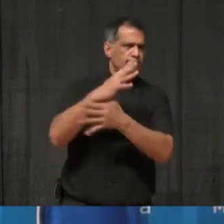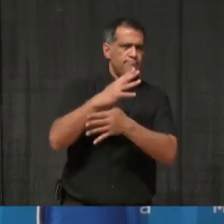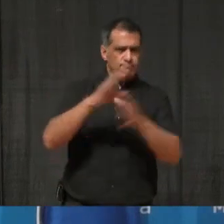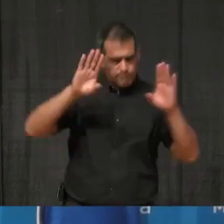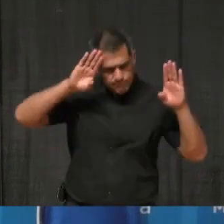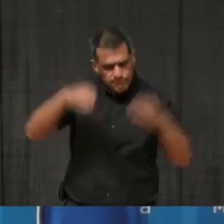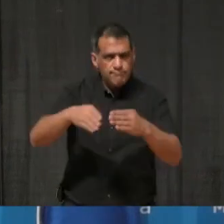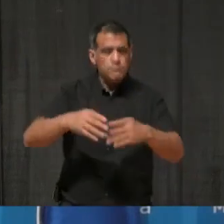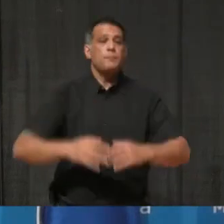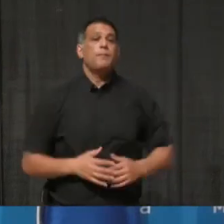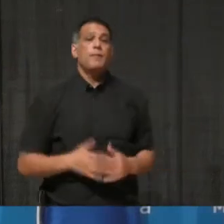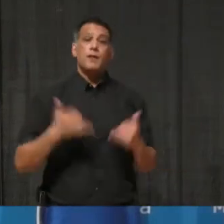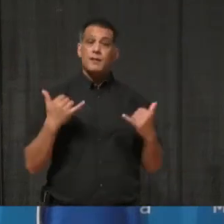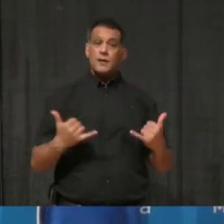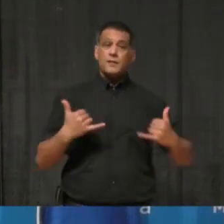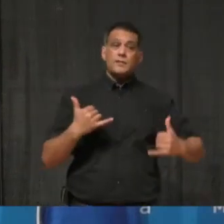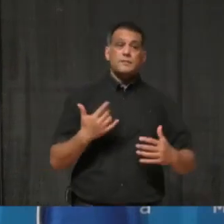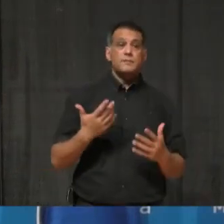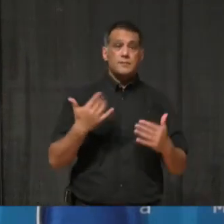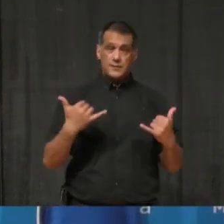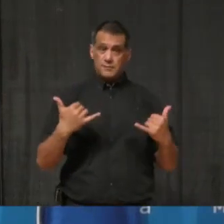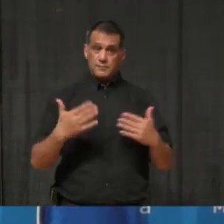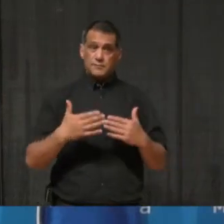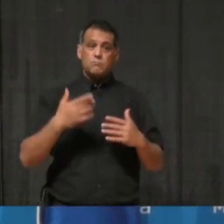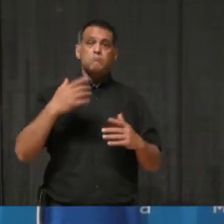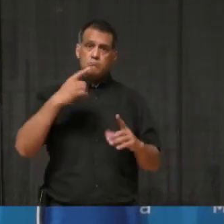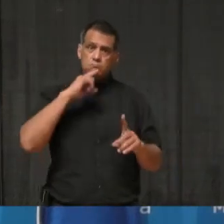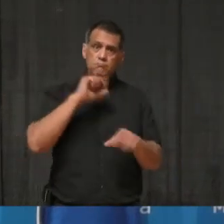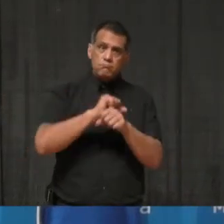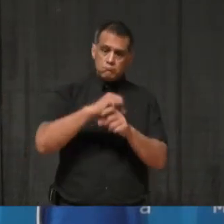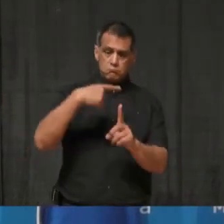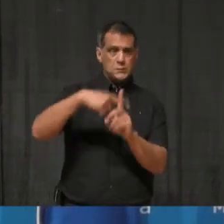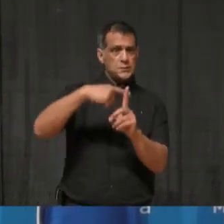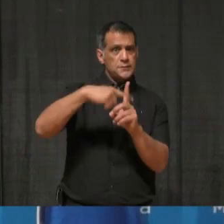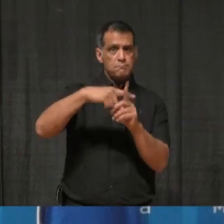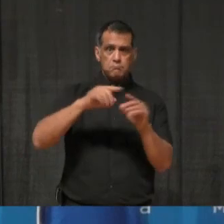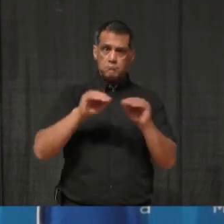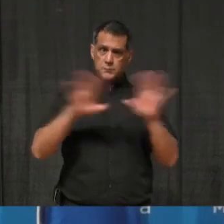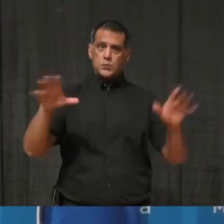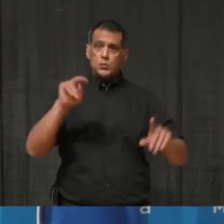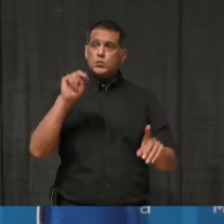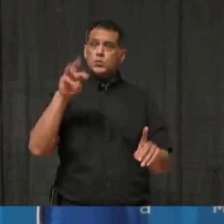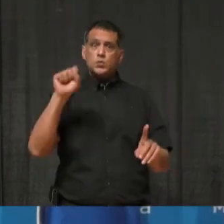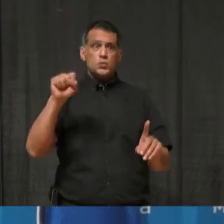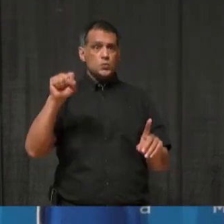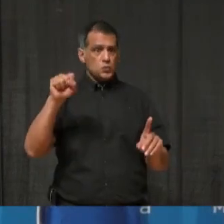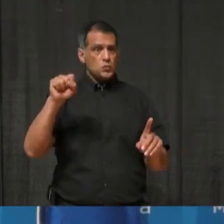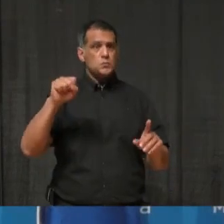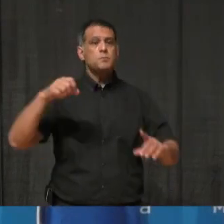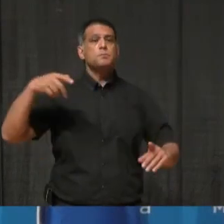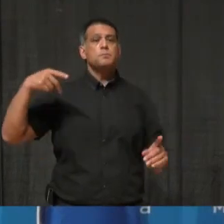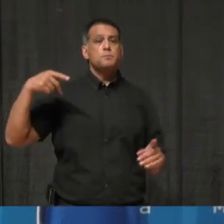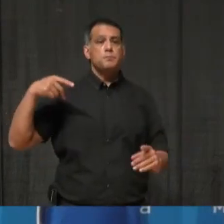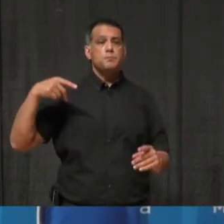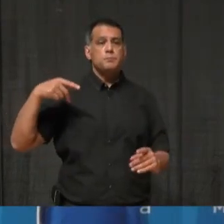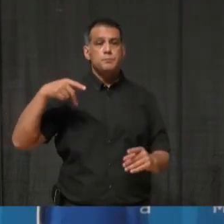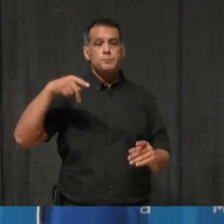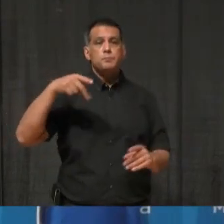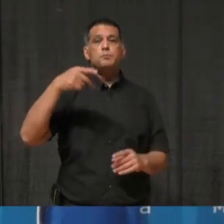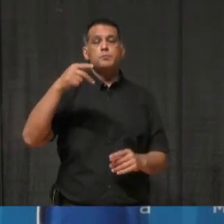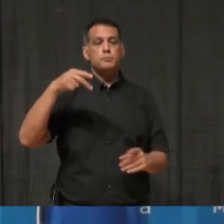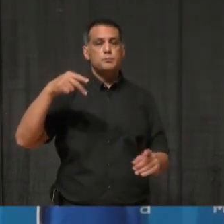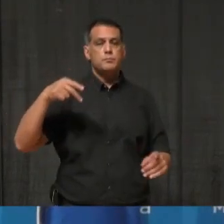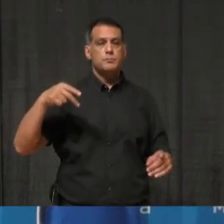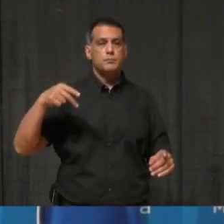there is promising news on this front as well. Peel Public Health has now administered more than 10,500 doses